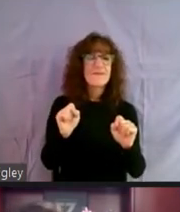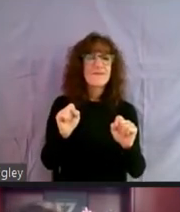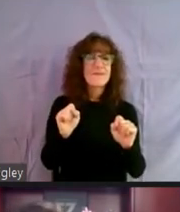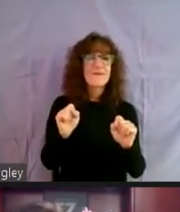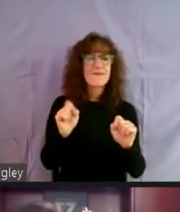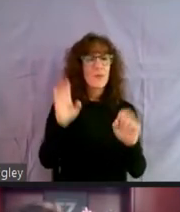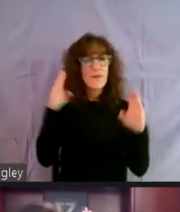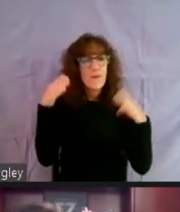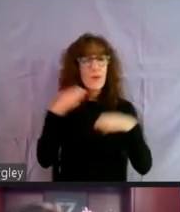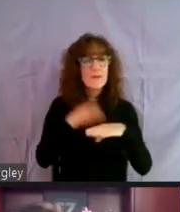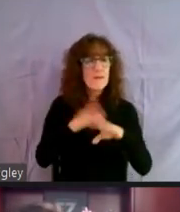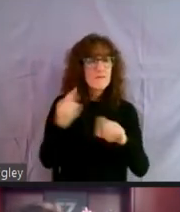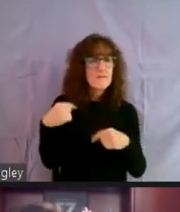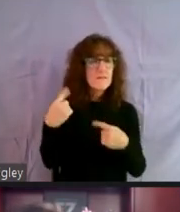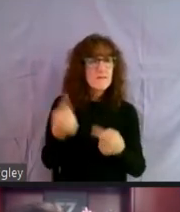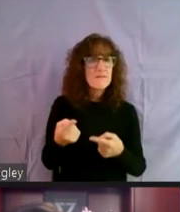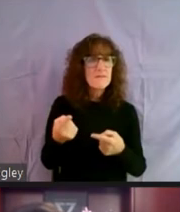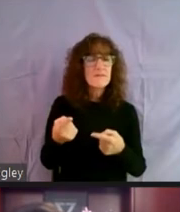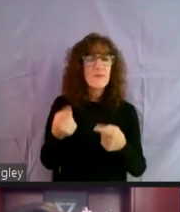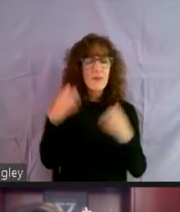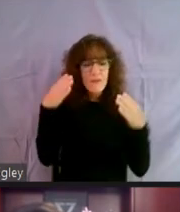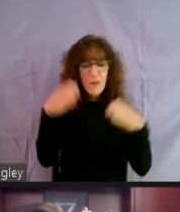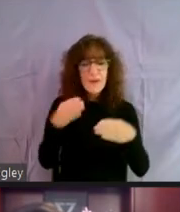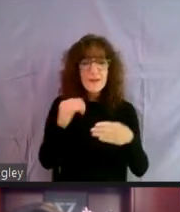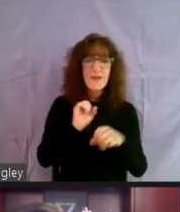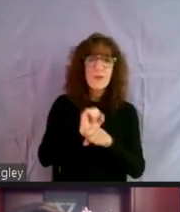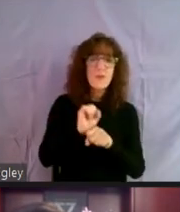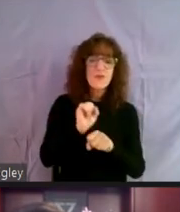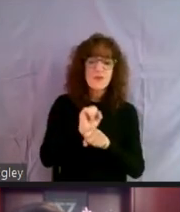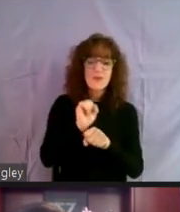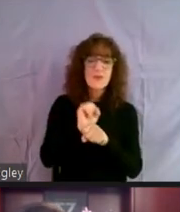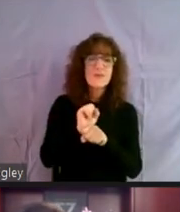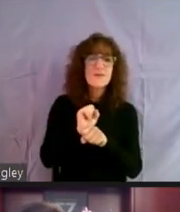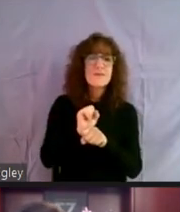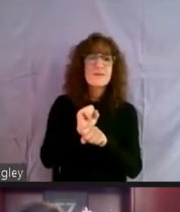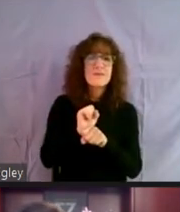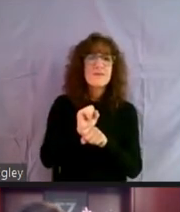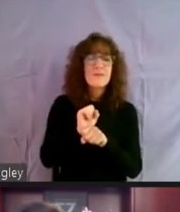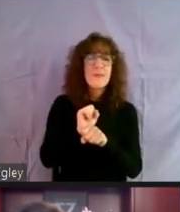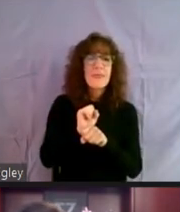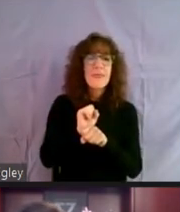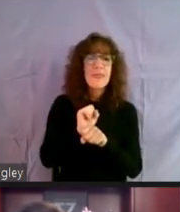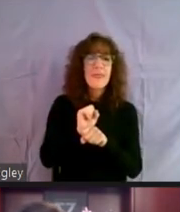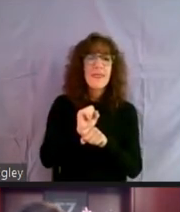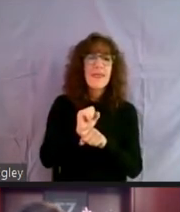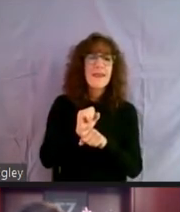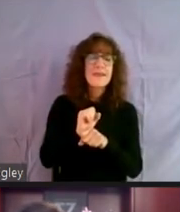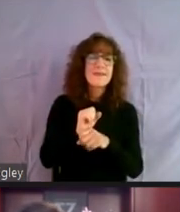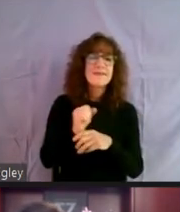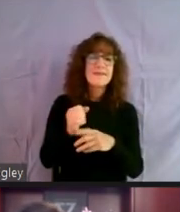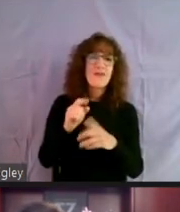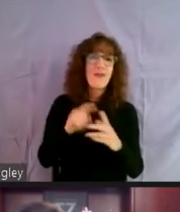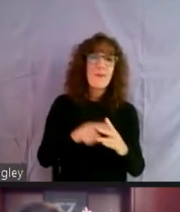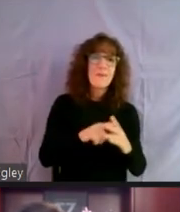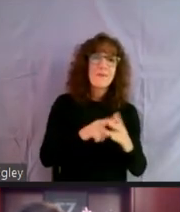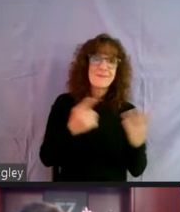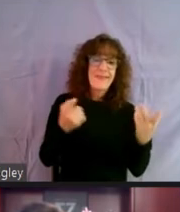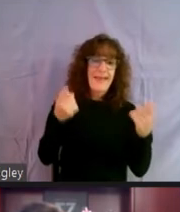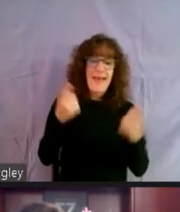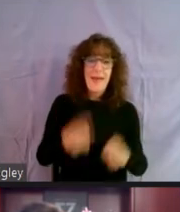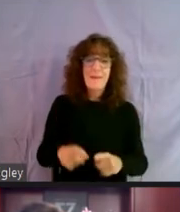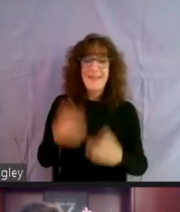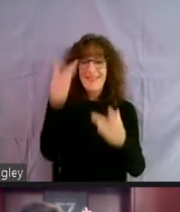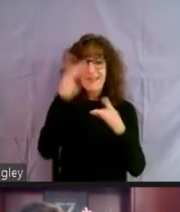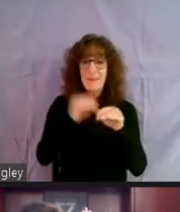focus has been time and attention and effort on, you know, really from the inception of the pandemic is making sure